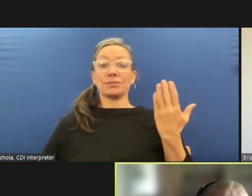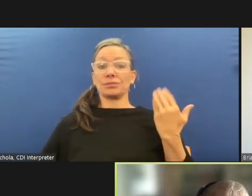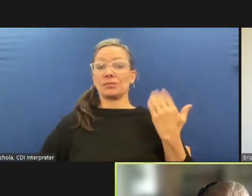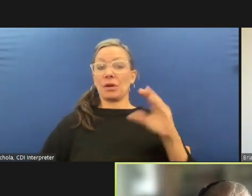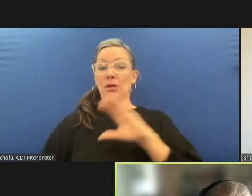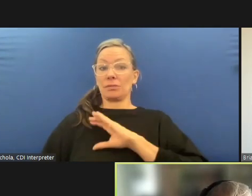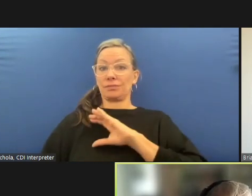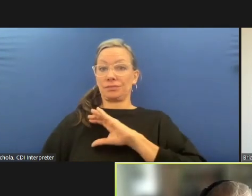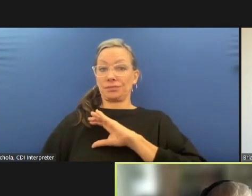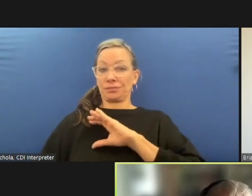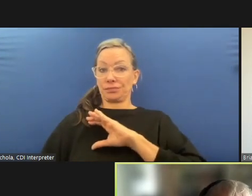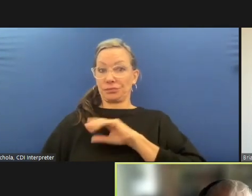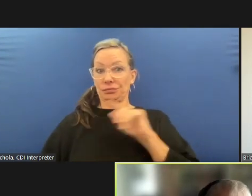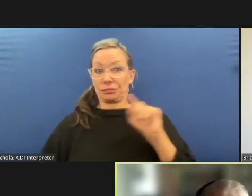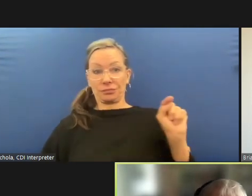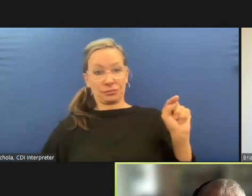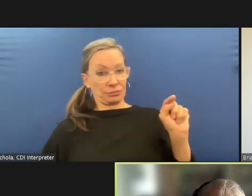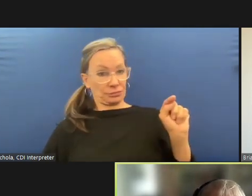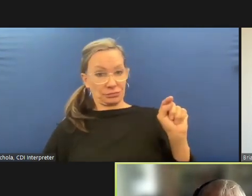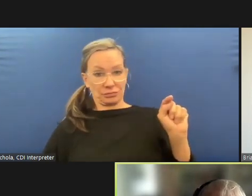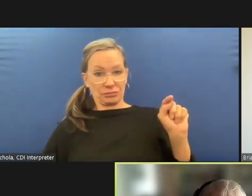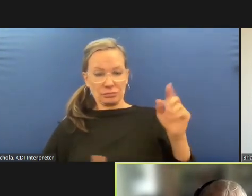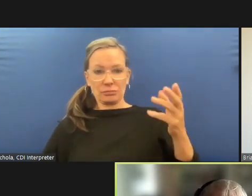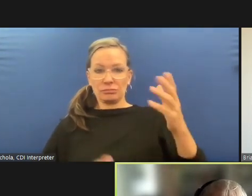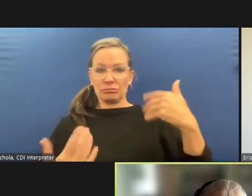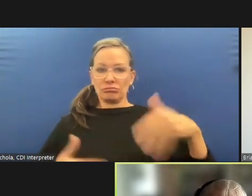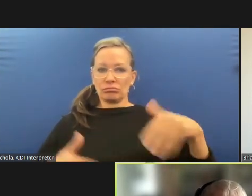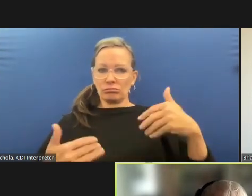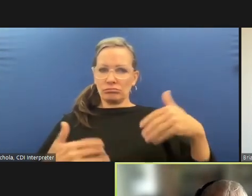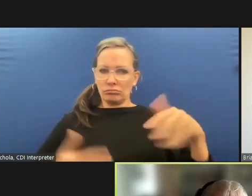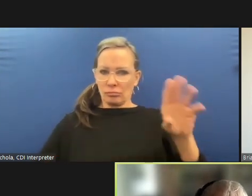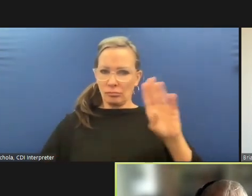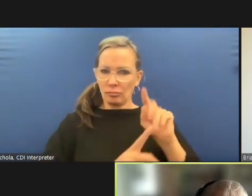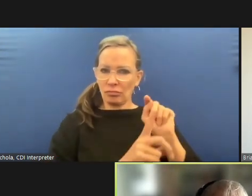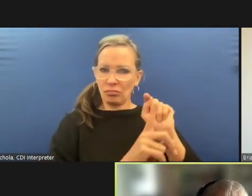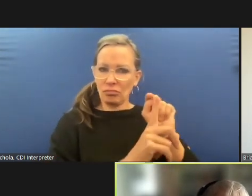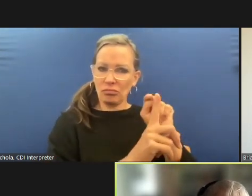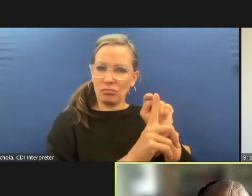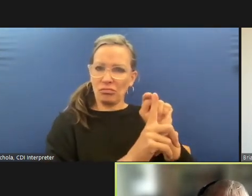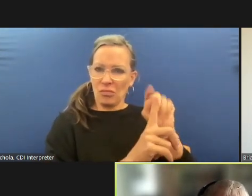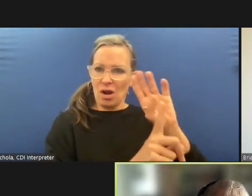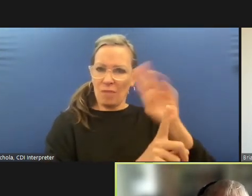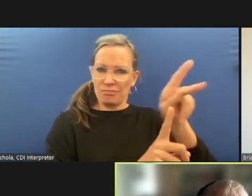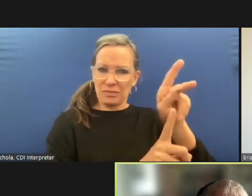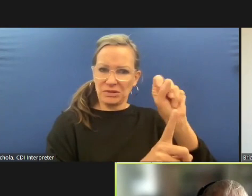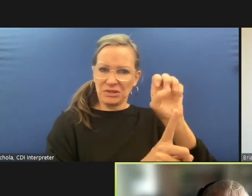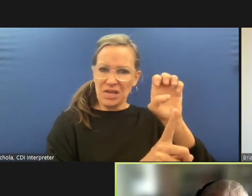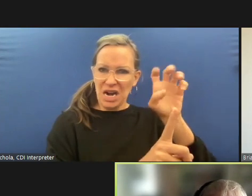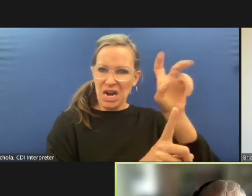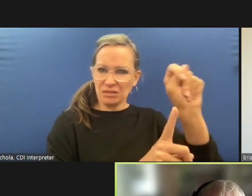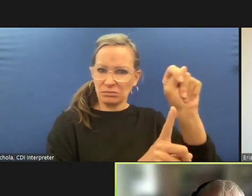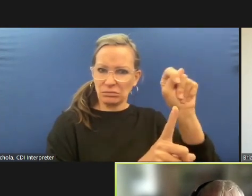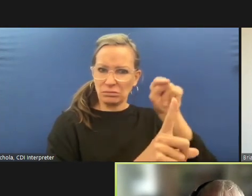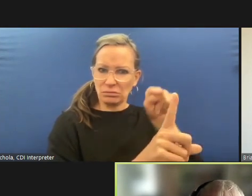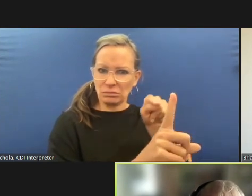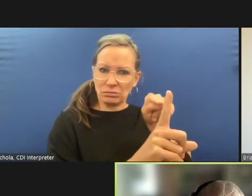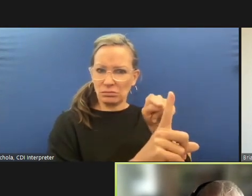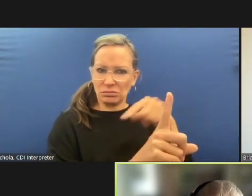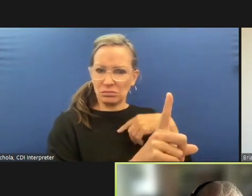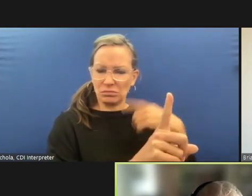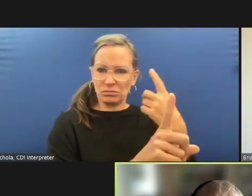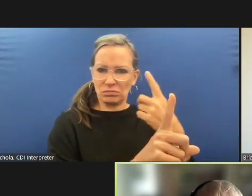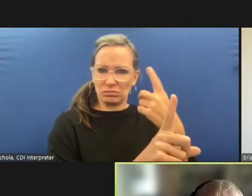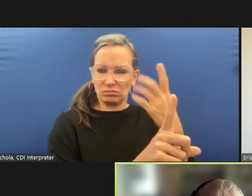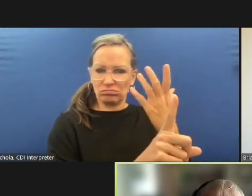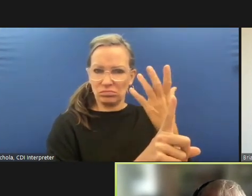know nothing about this policeman maybe he or she is outstanding and be fair but it already it starts with